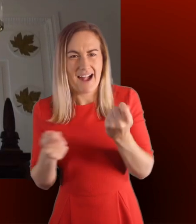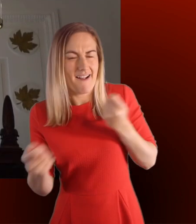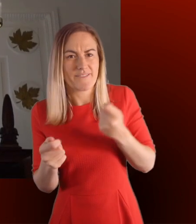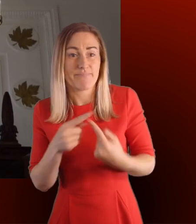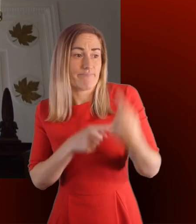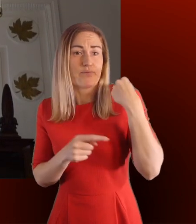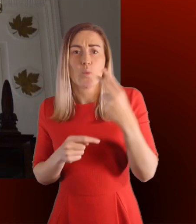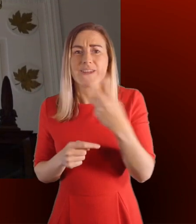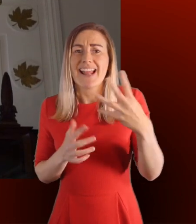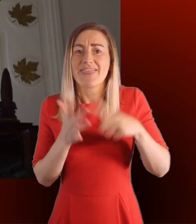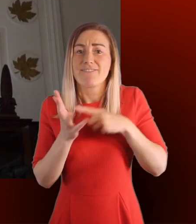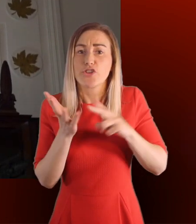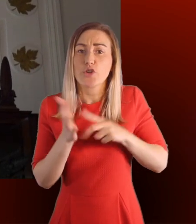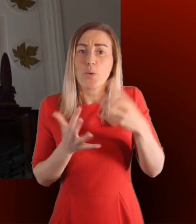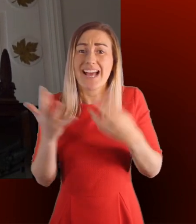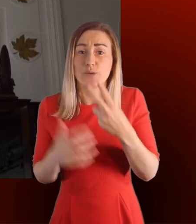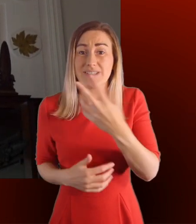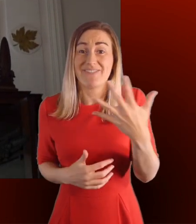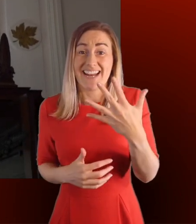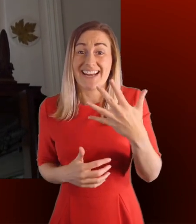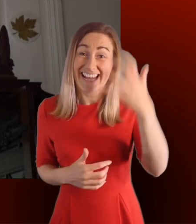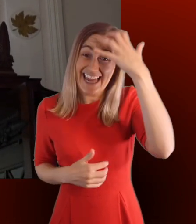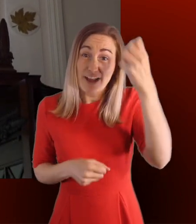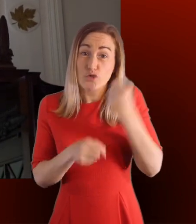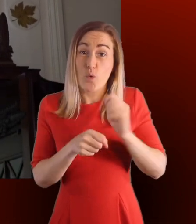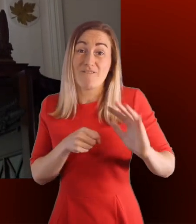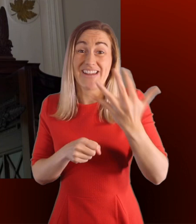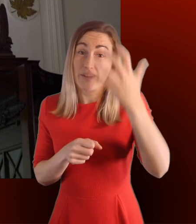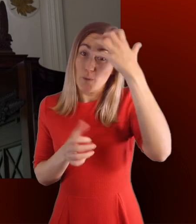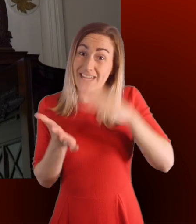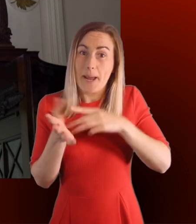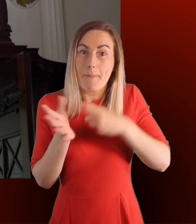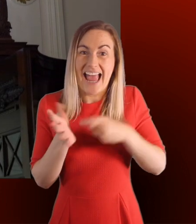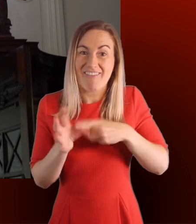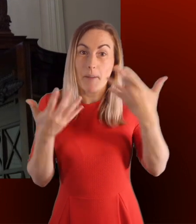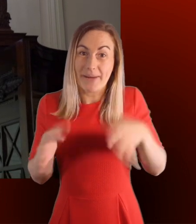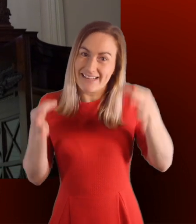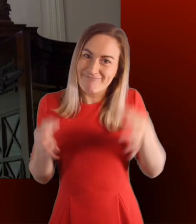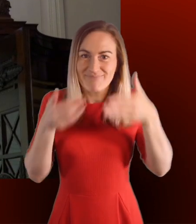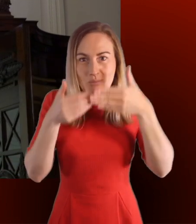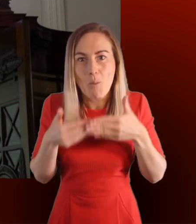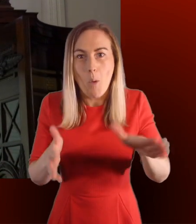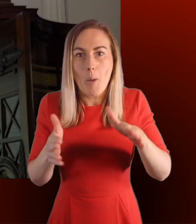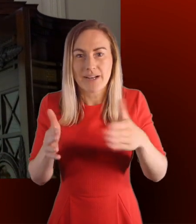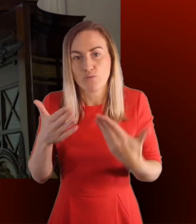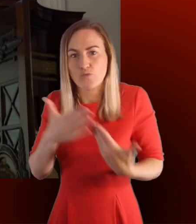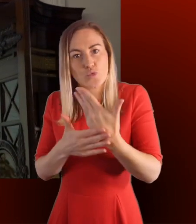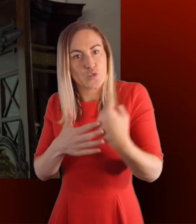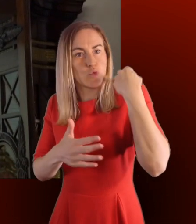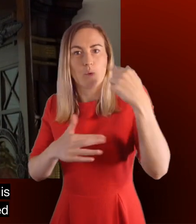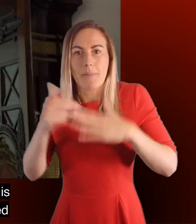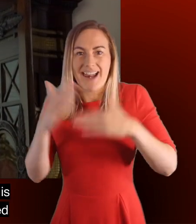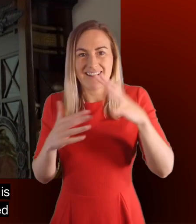29th of June 1925 King George V and Queen Mary officially open the newly renovated Canada House.